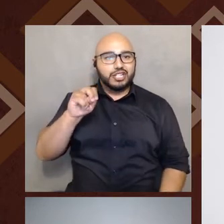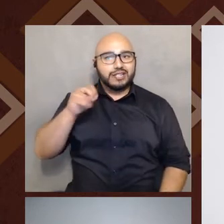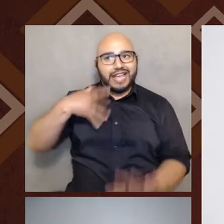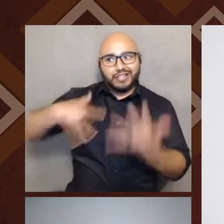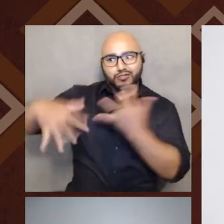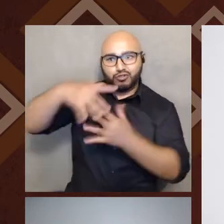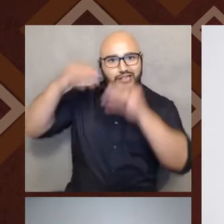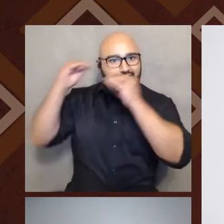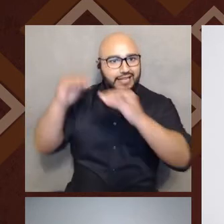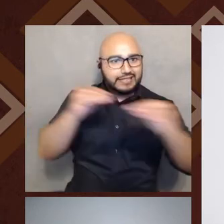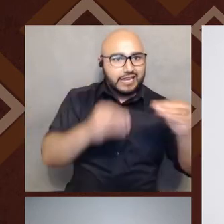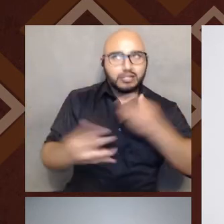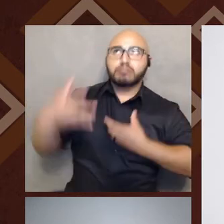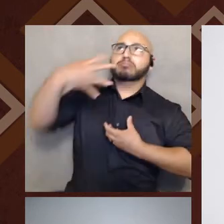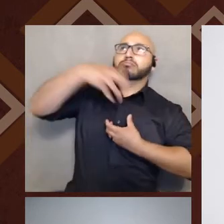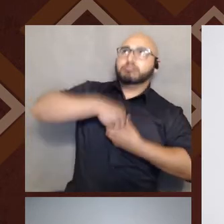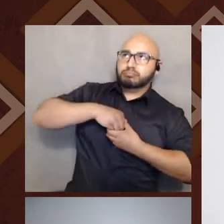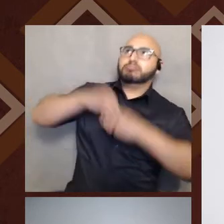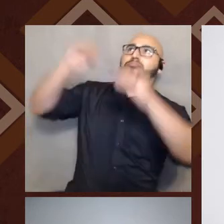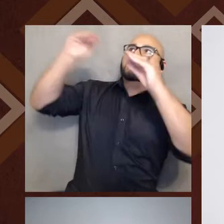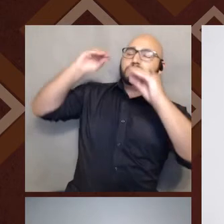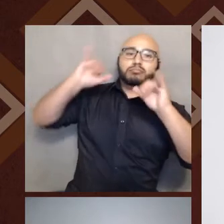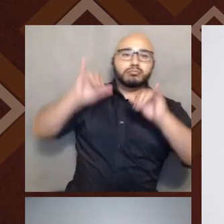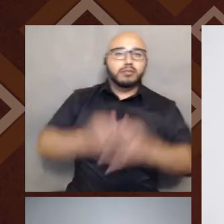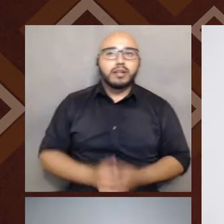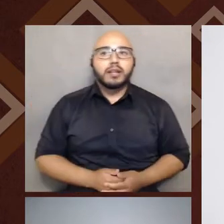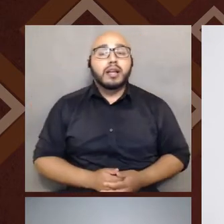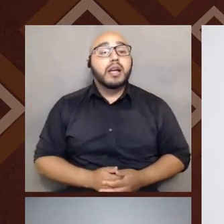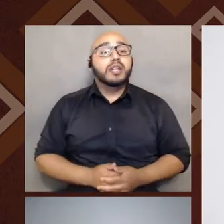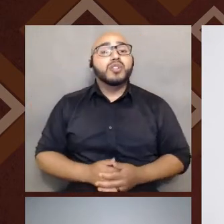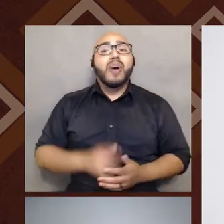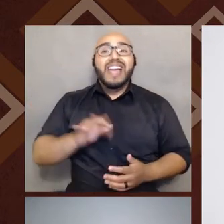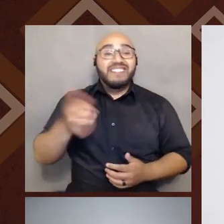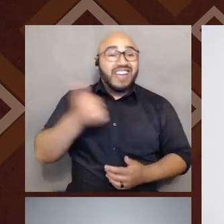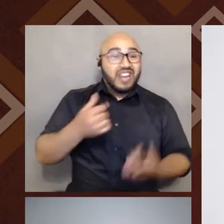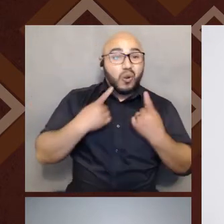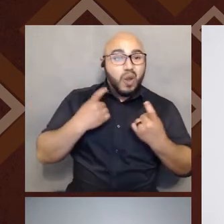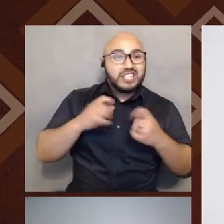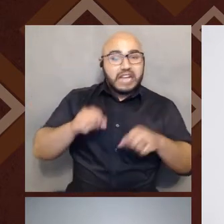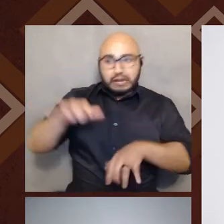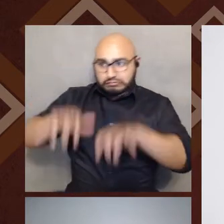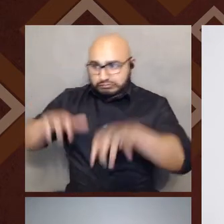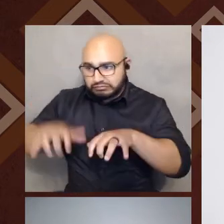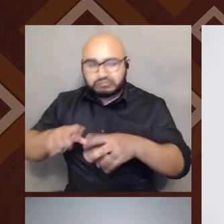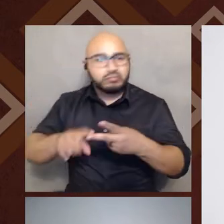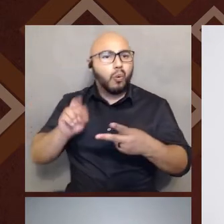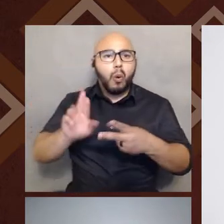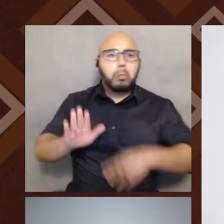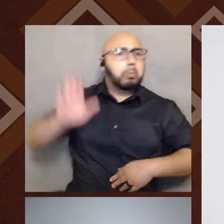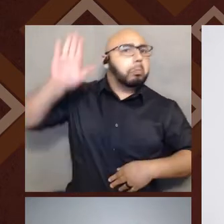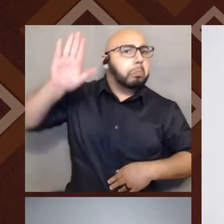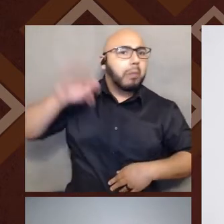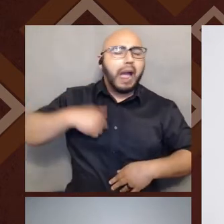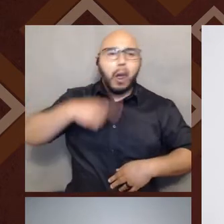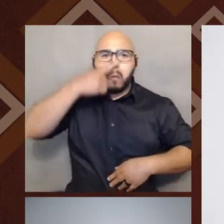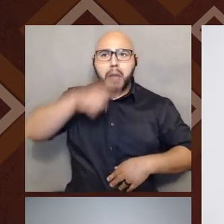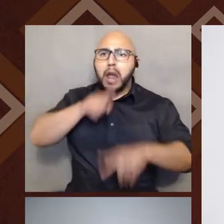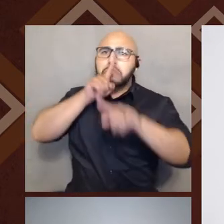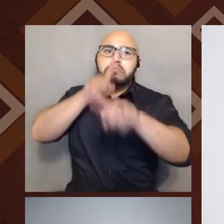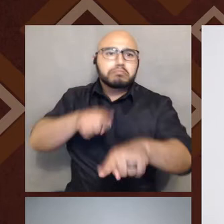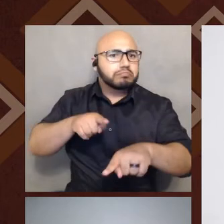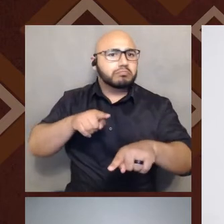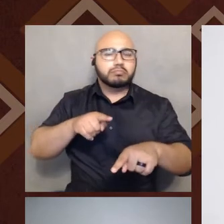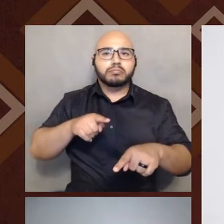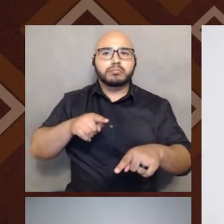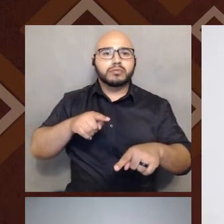part of the conversation, you can feel free to drop any questions you have for me in the chat or raise your hand. I don't mind asking in real time. And